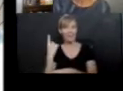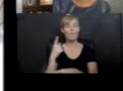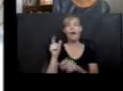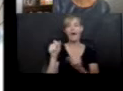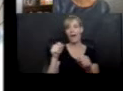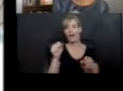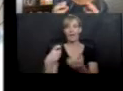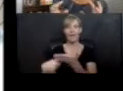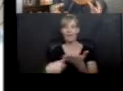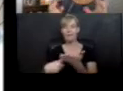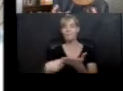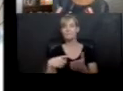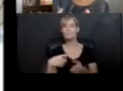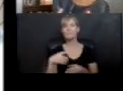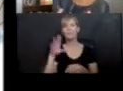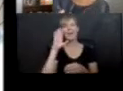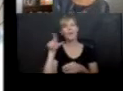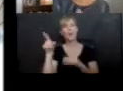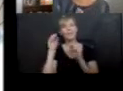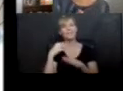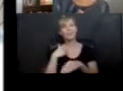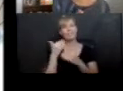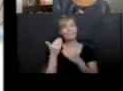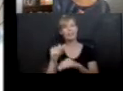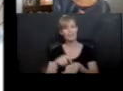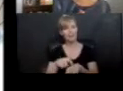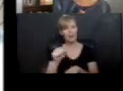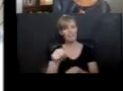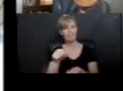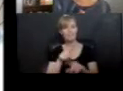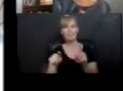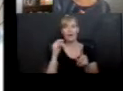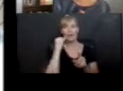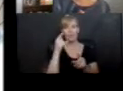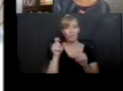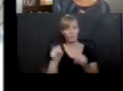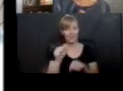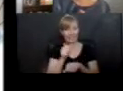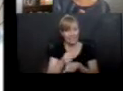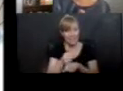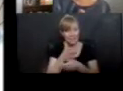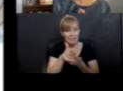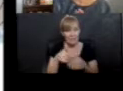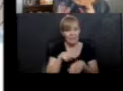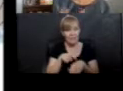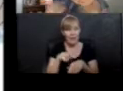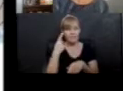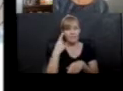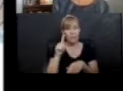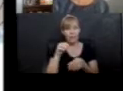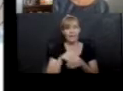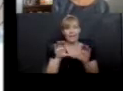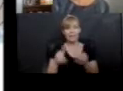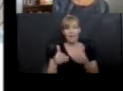know teachers are so pressed for time. But if you can still carve out time for some in class reading, and a